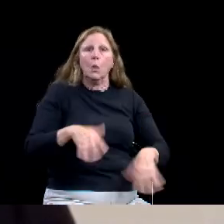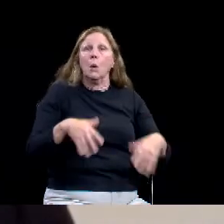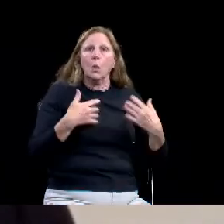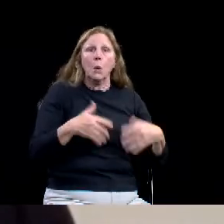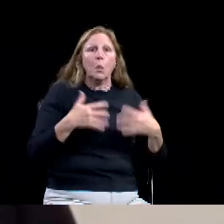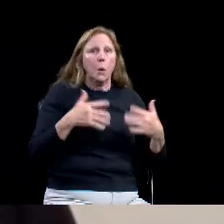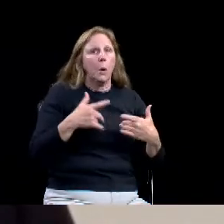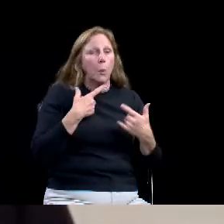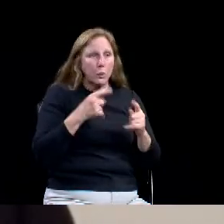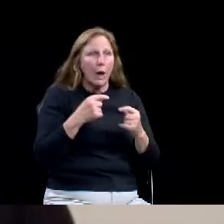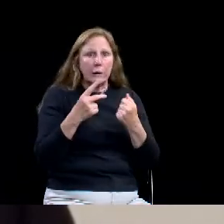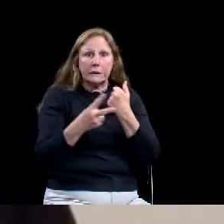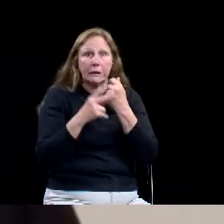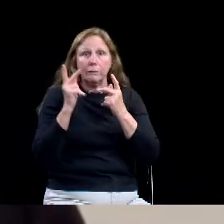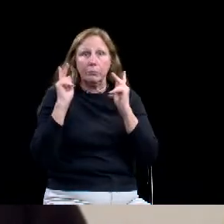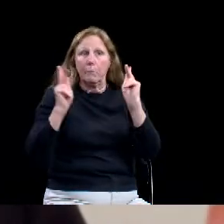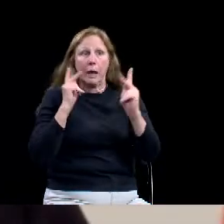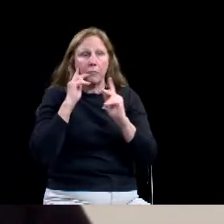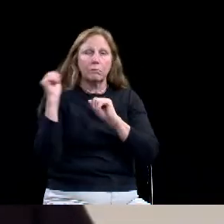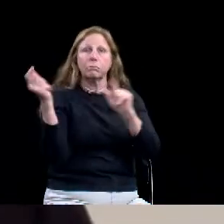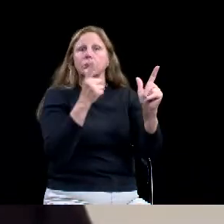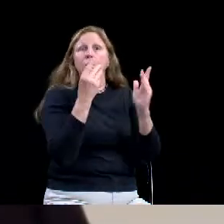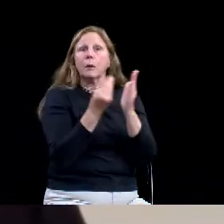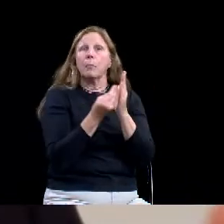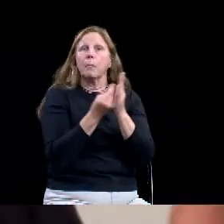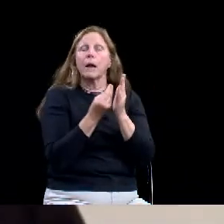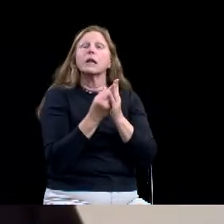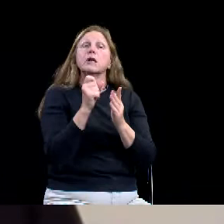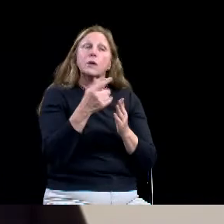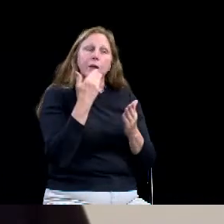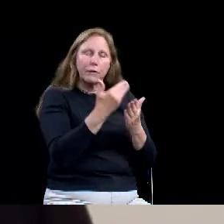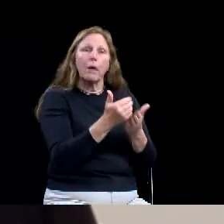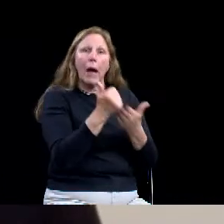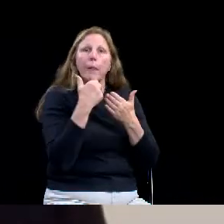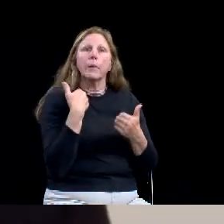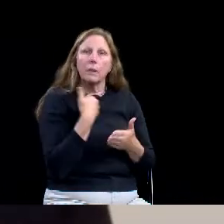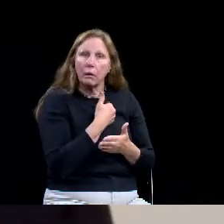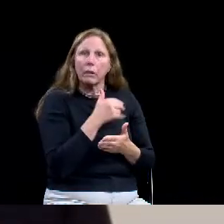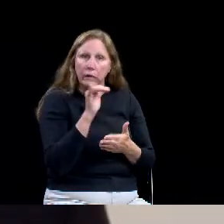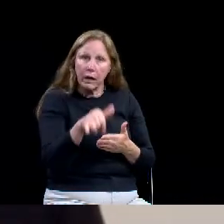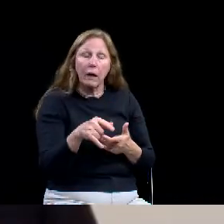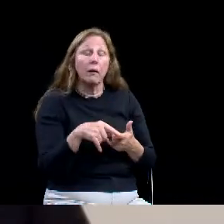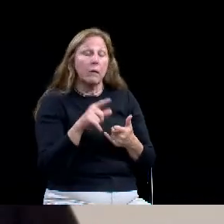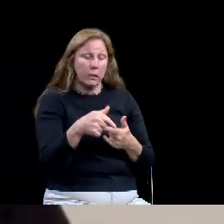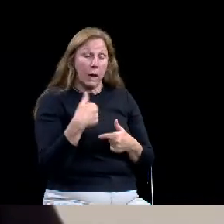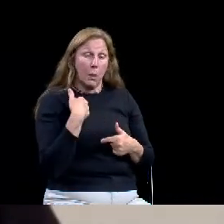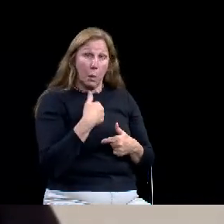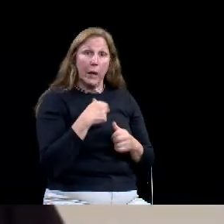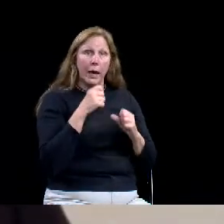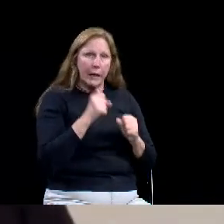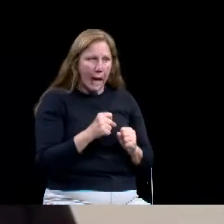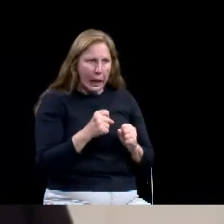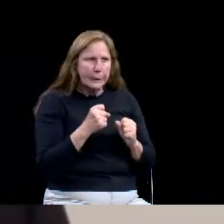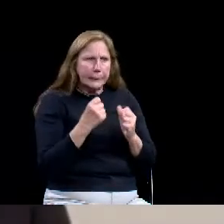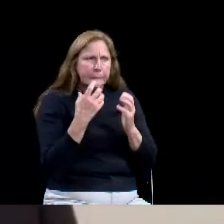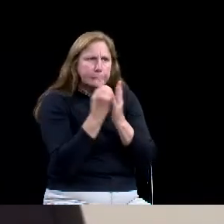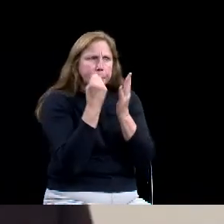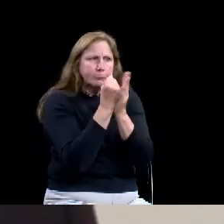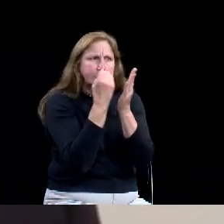can to try to apply and have access to all of the assistance that we can. So thank you for that. Thank you, sir.